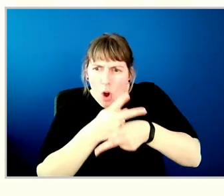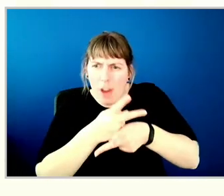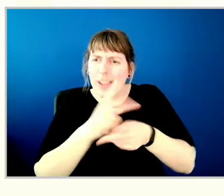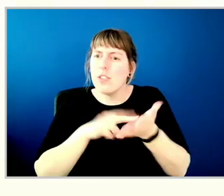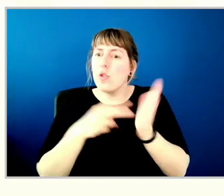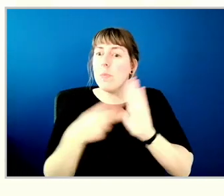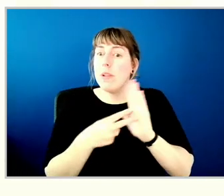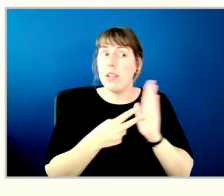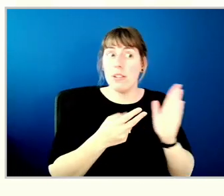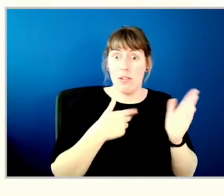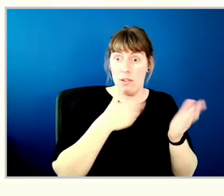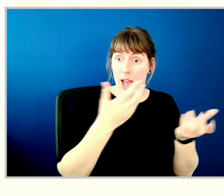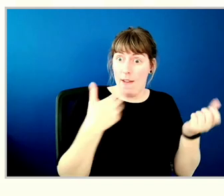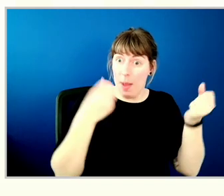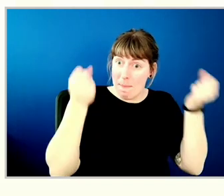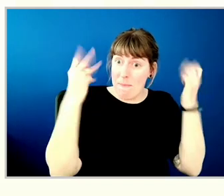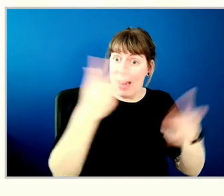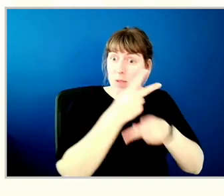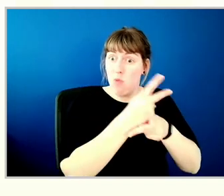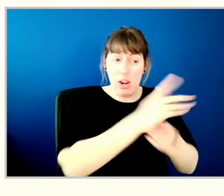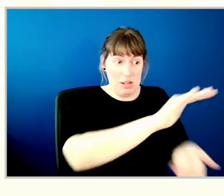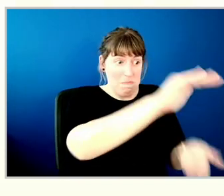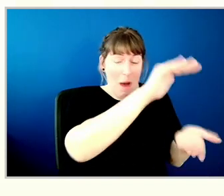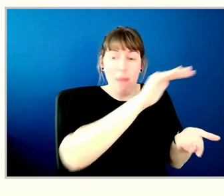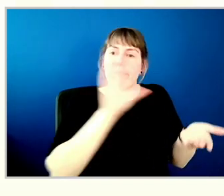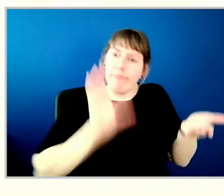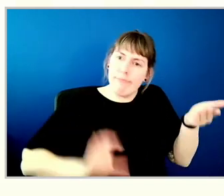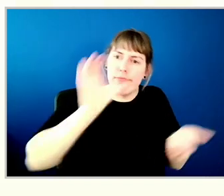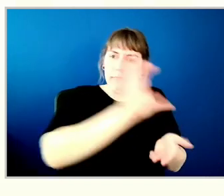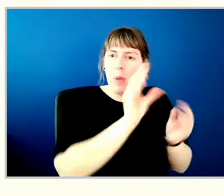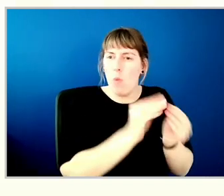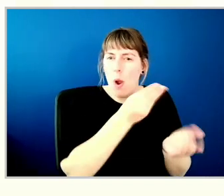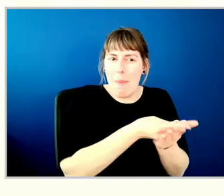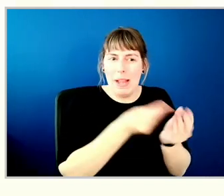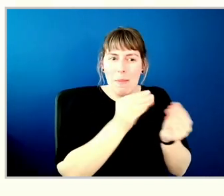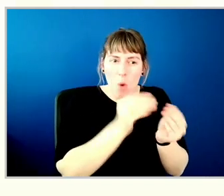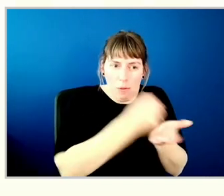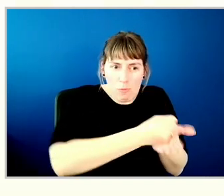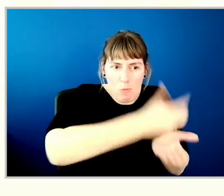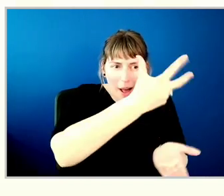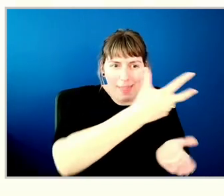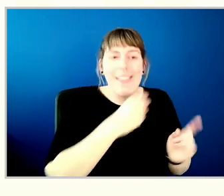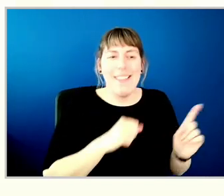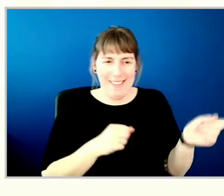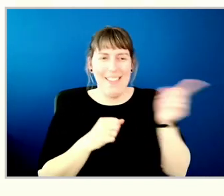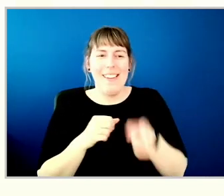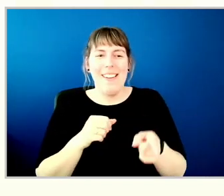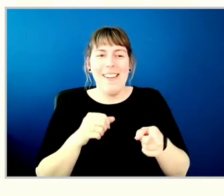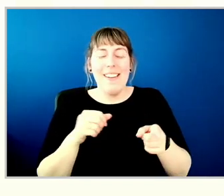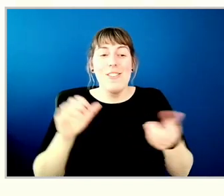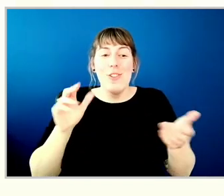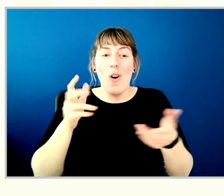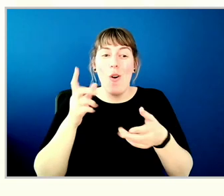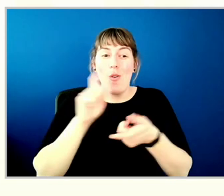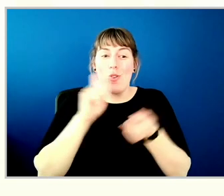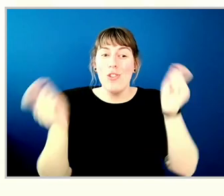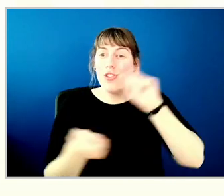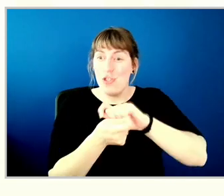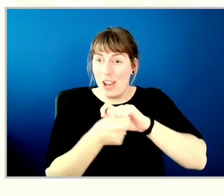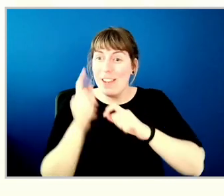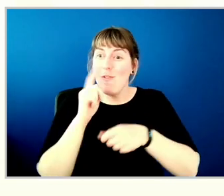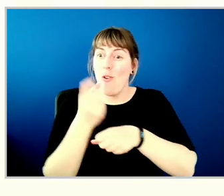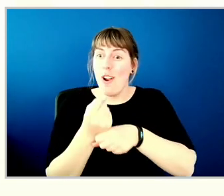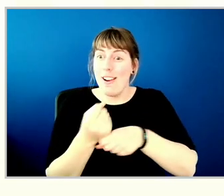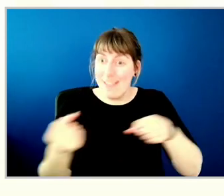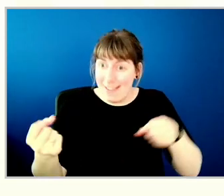favored members who have higher accumulated wealth. So the changes for next year are being implemented based